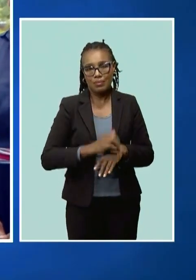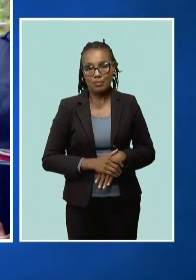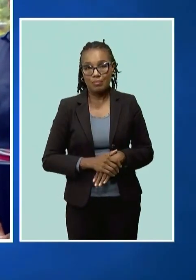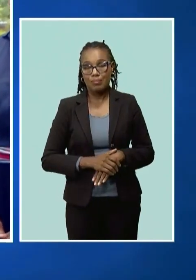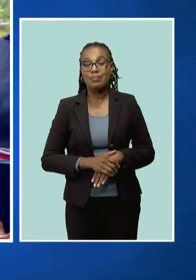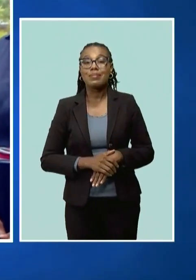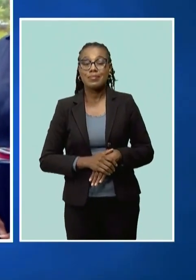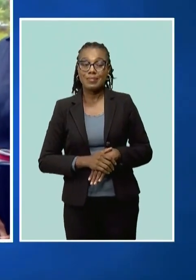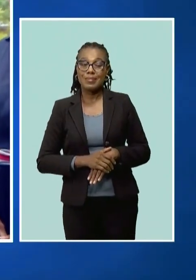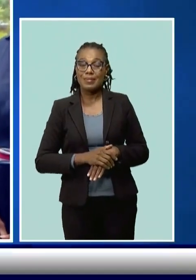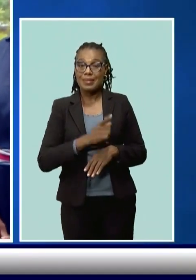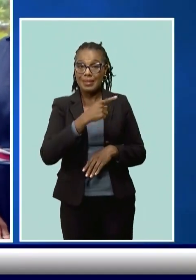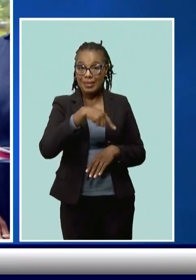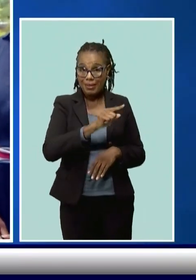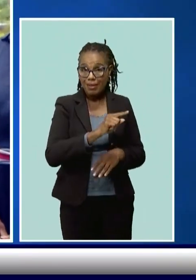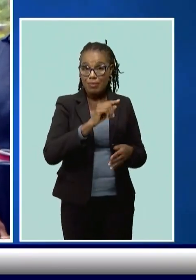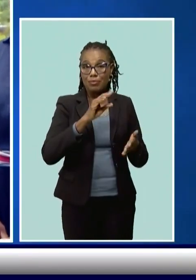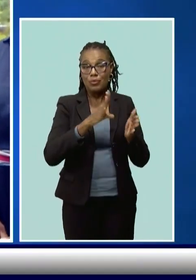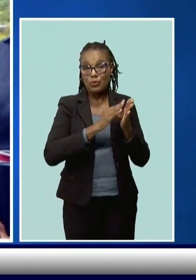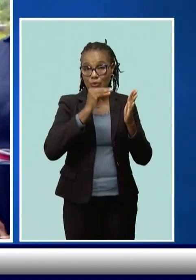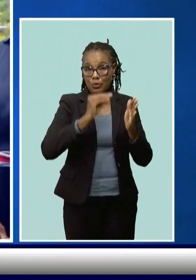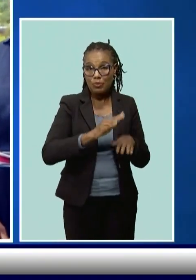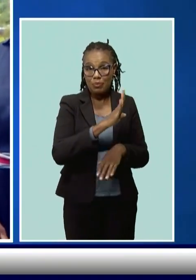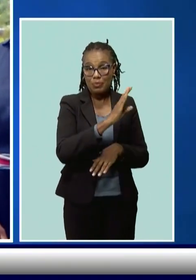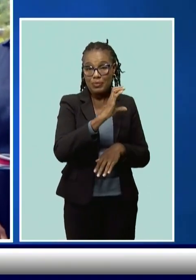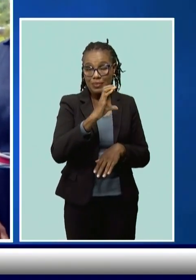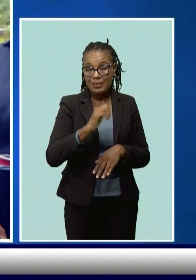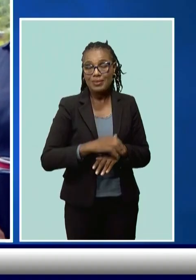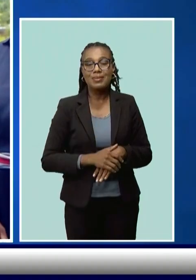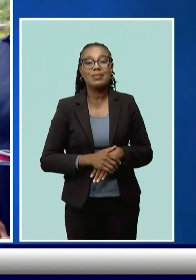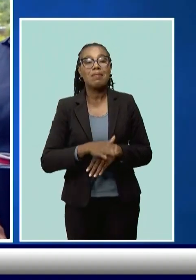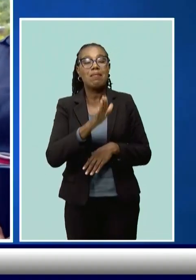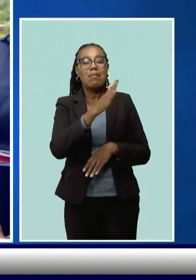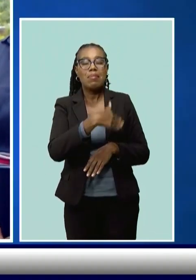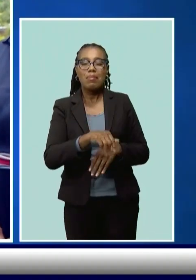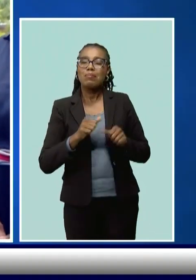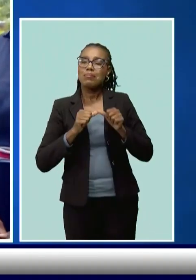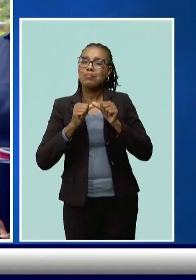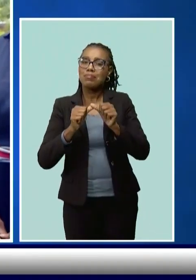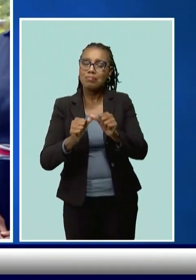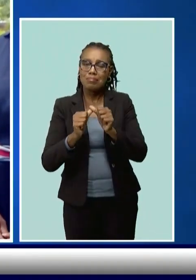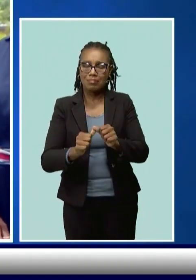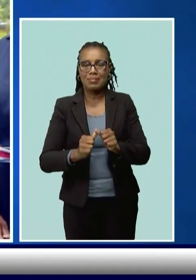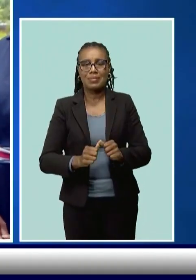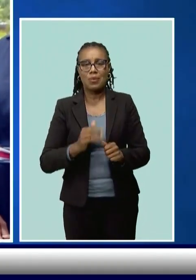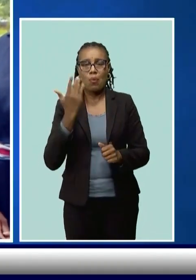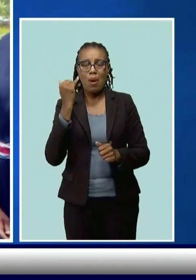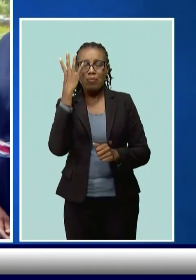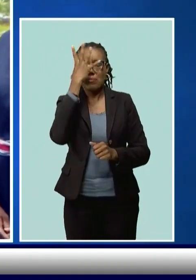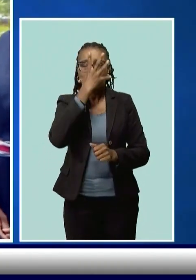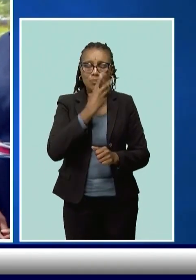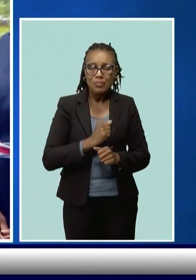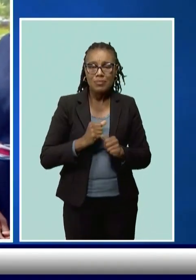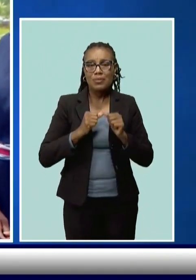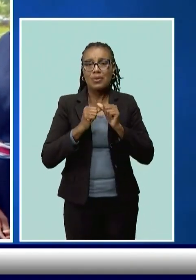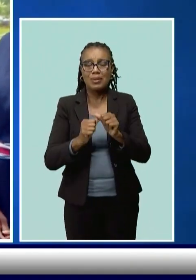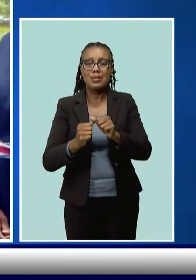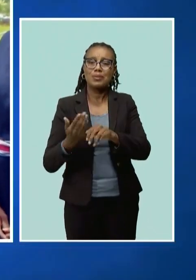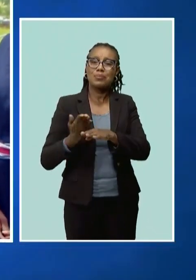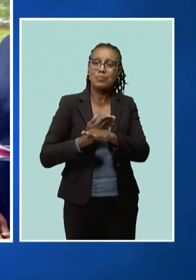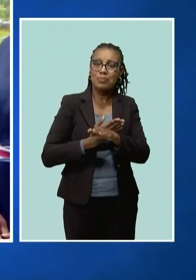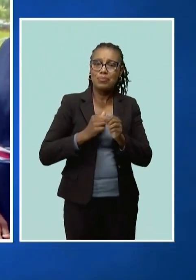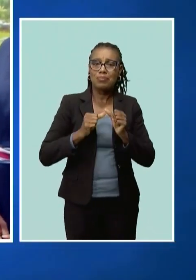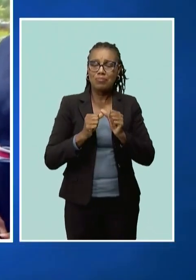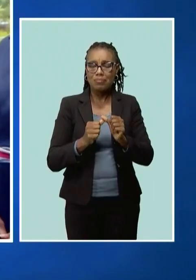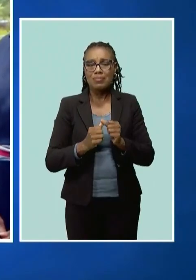which is already a beautifully situated campus, will be maintained and sustained as a beautiful green